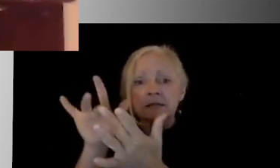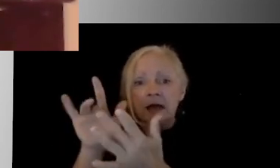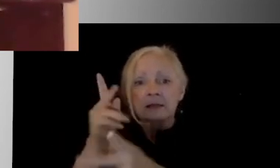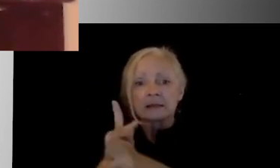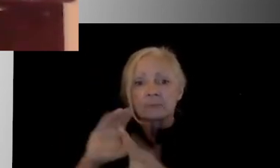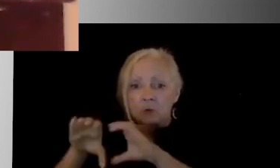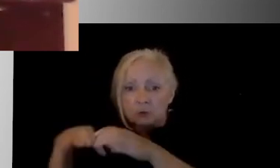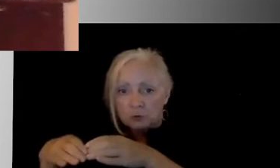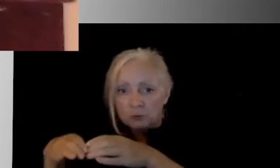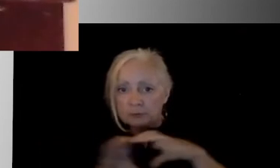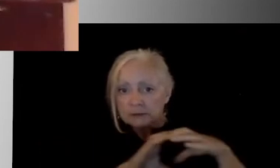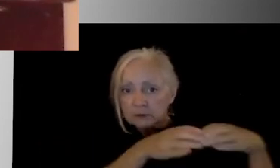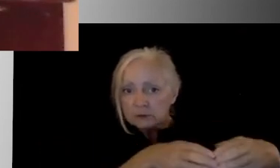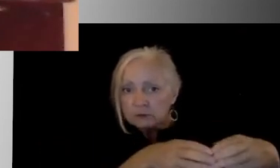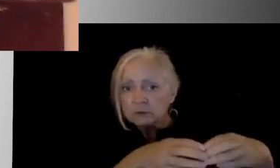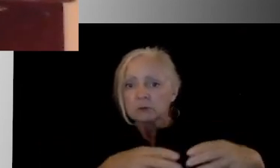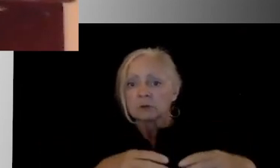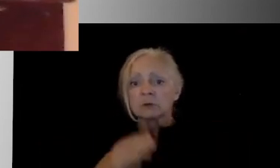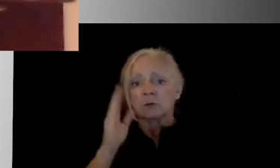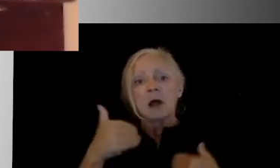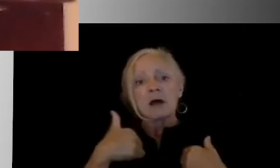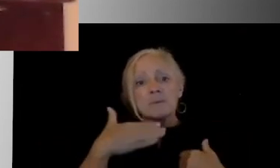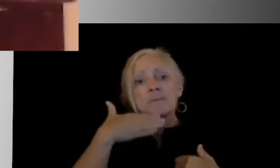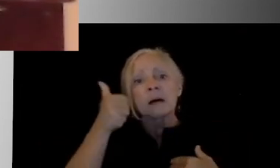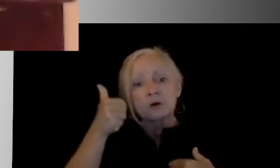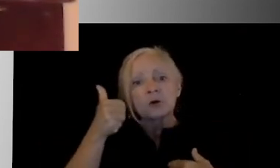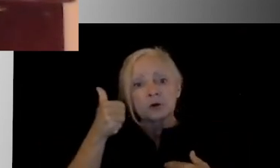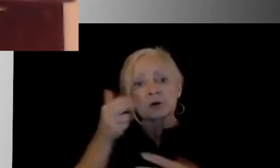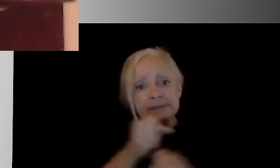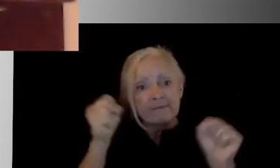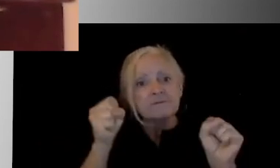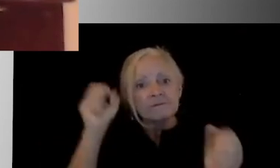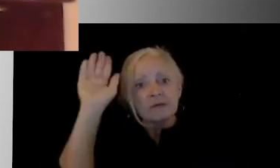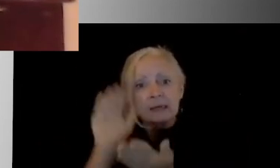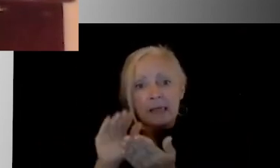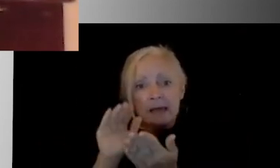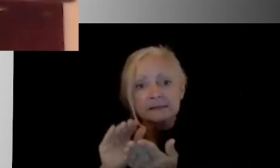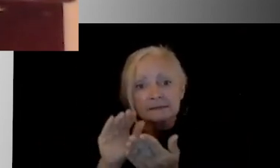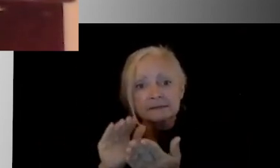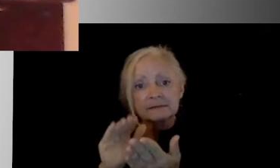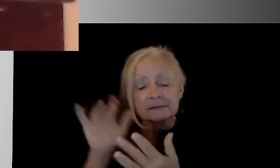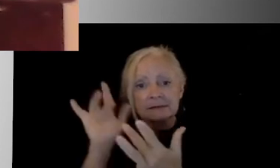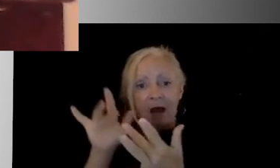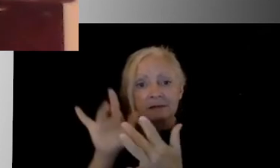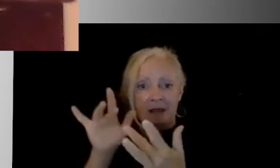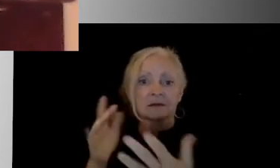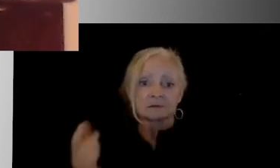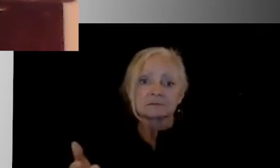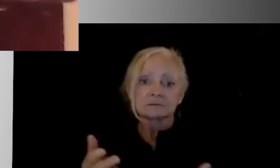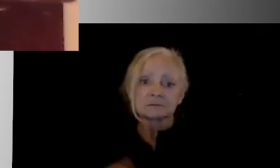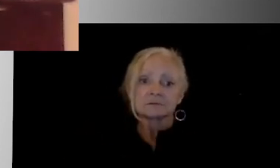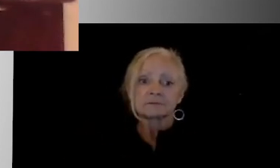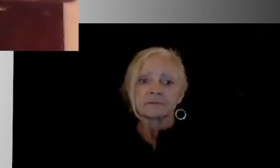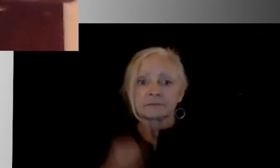more often, then we'll have a greater chance of reducing the amount of contact tracing that will need to be done should a